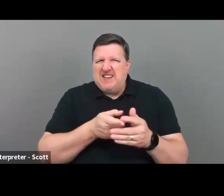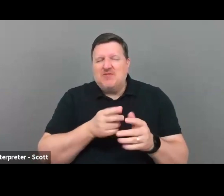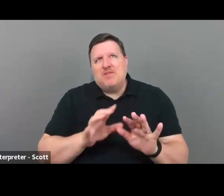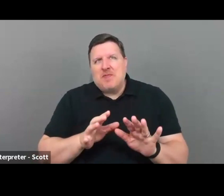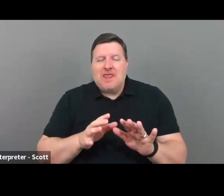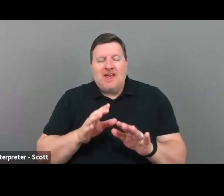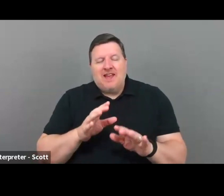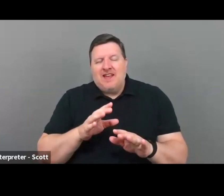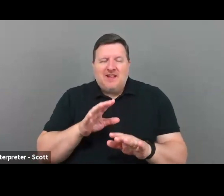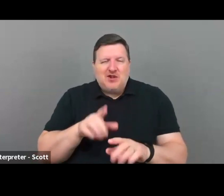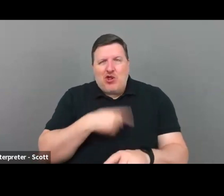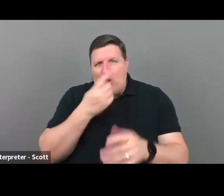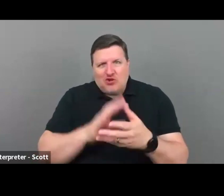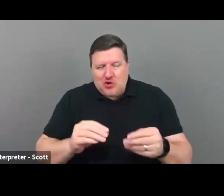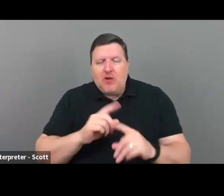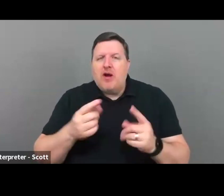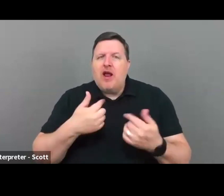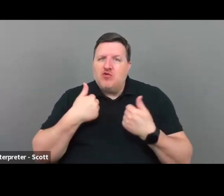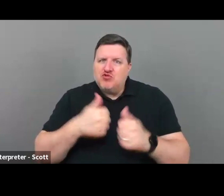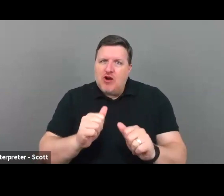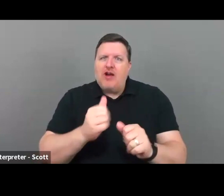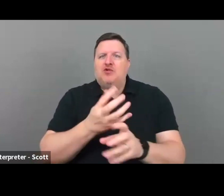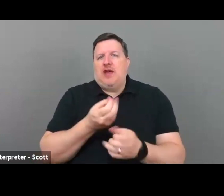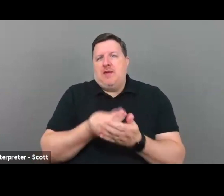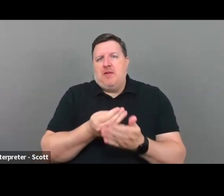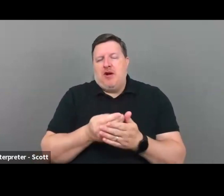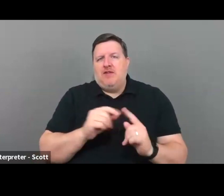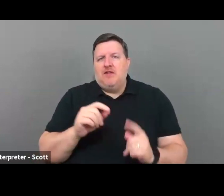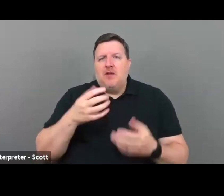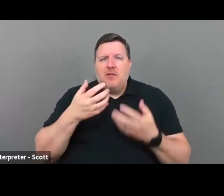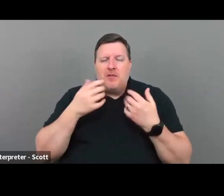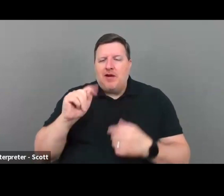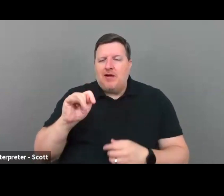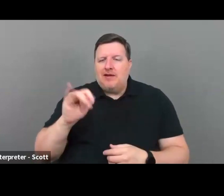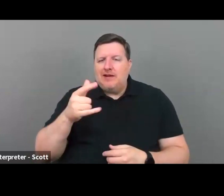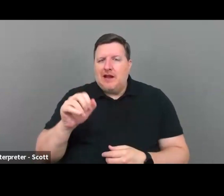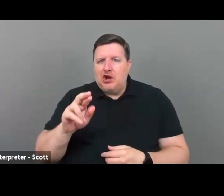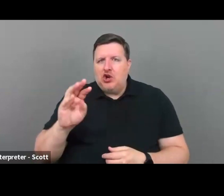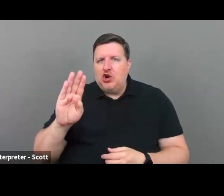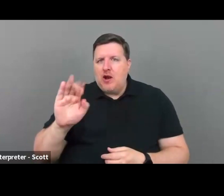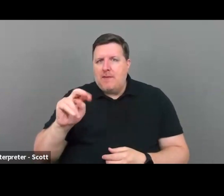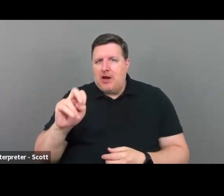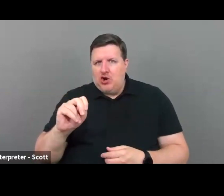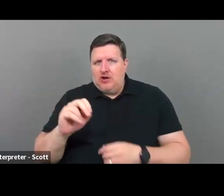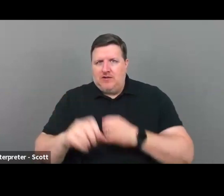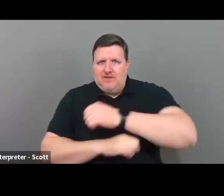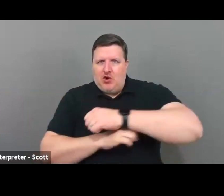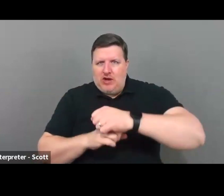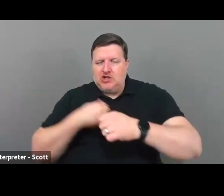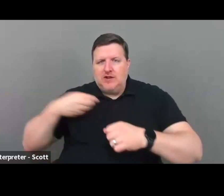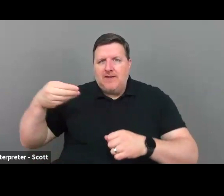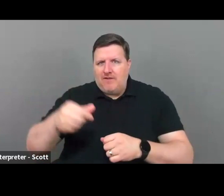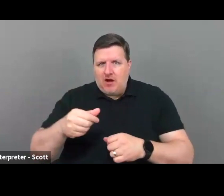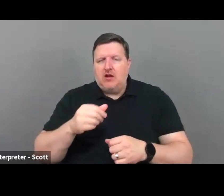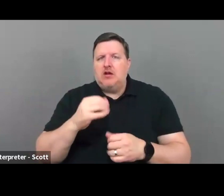a long convoluted story, but I was trying to get money from Tiger Barron Foundation. Tiger Barron Foundation funds arts and education.